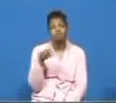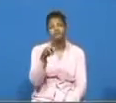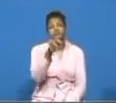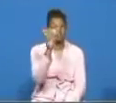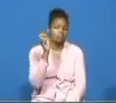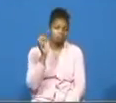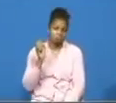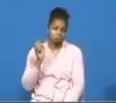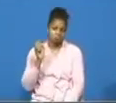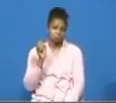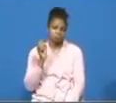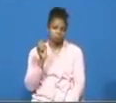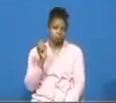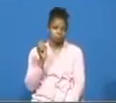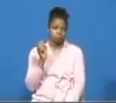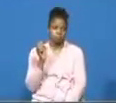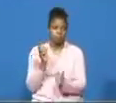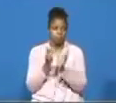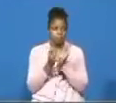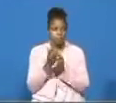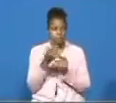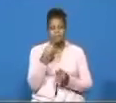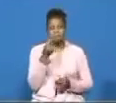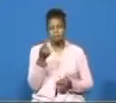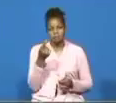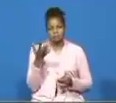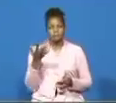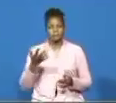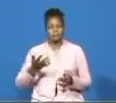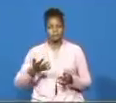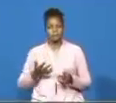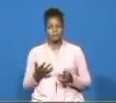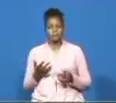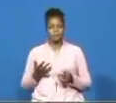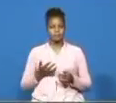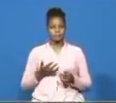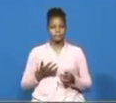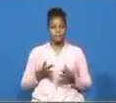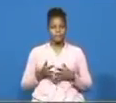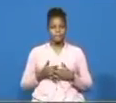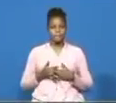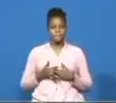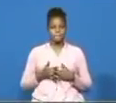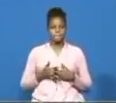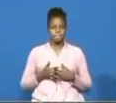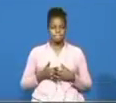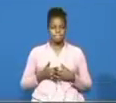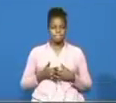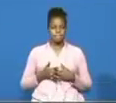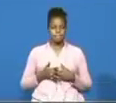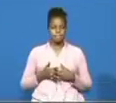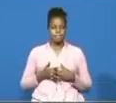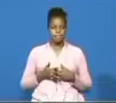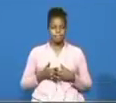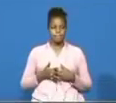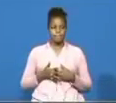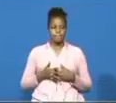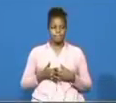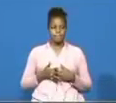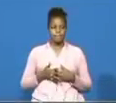tells me and the people look at this somebody the bible says and the people spake